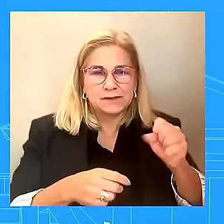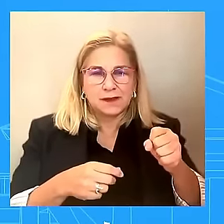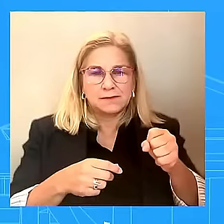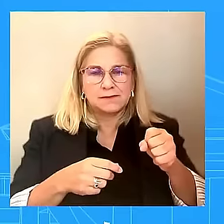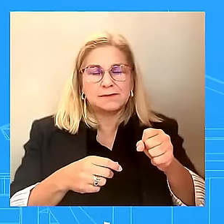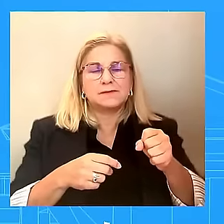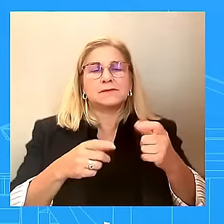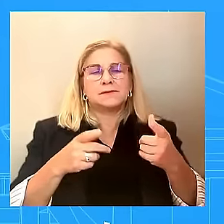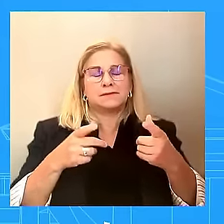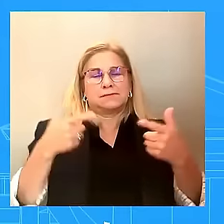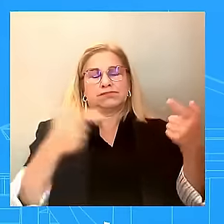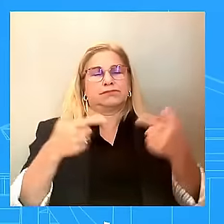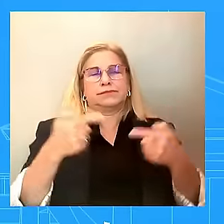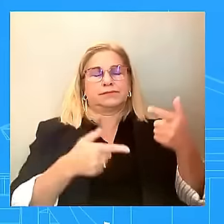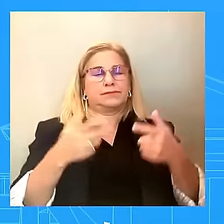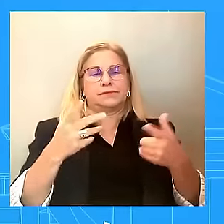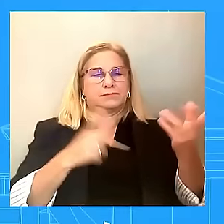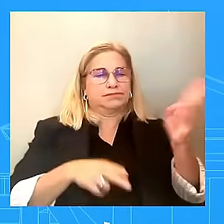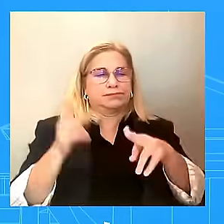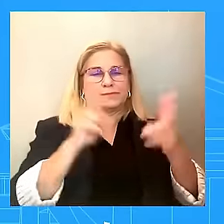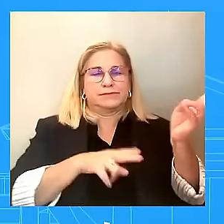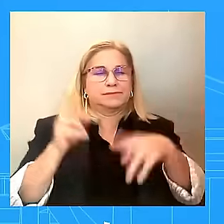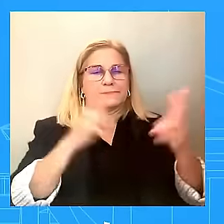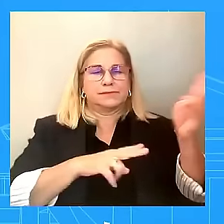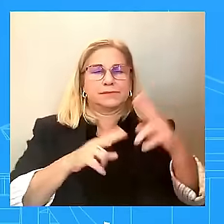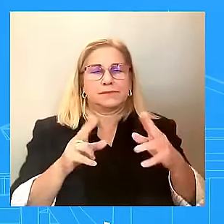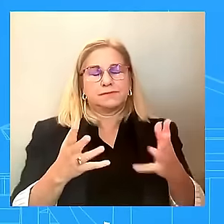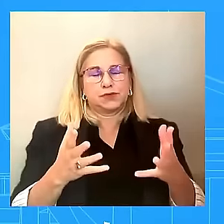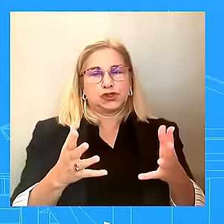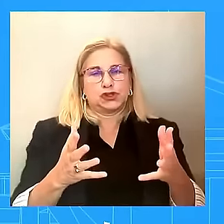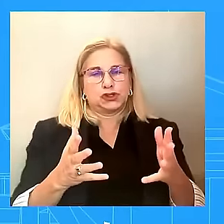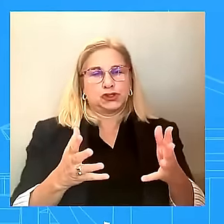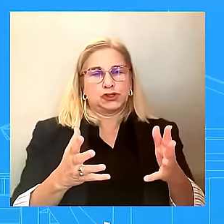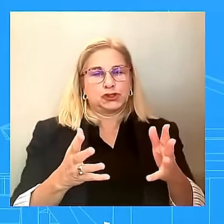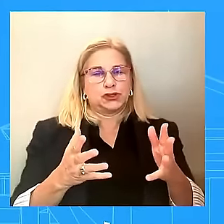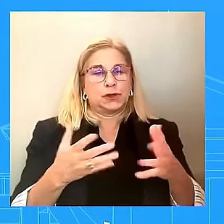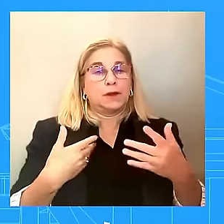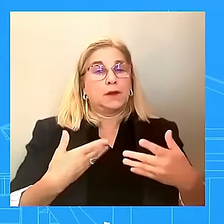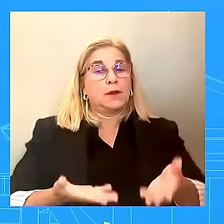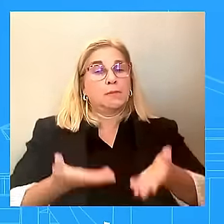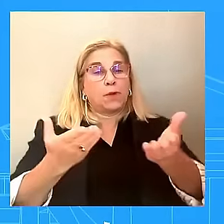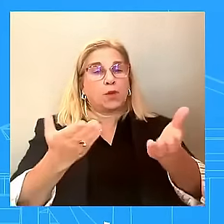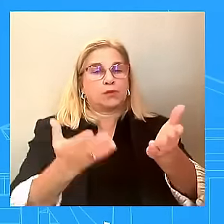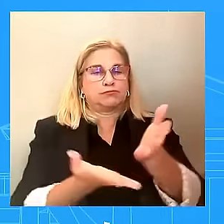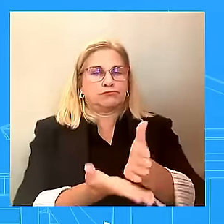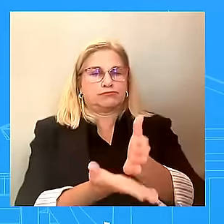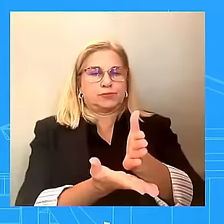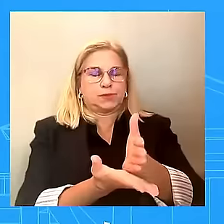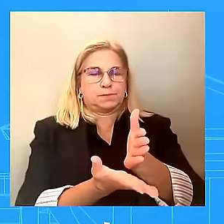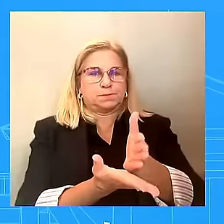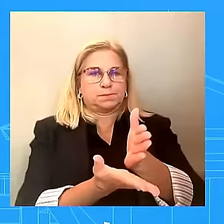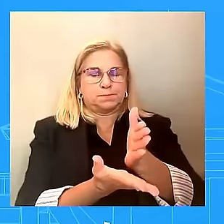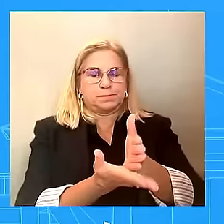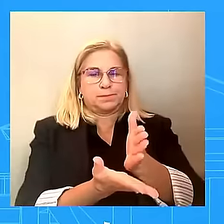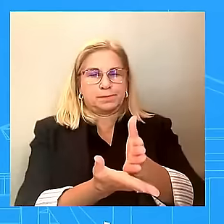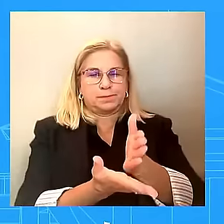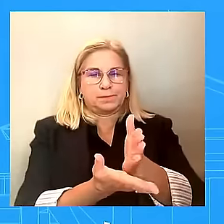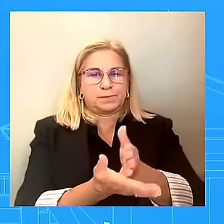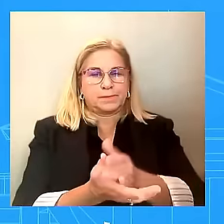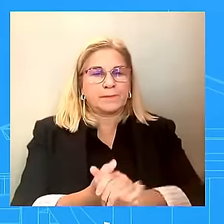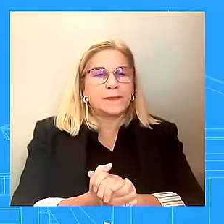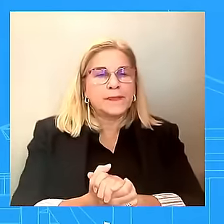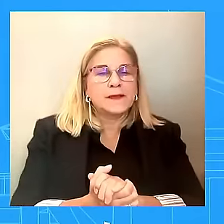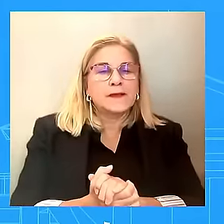so we want to certainly see that move forward and those discussions continue in New York with our teams. And you've made that abundantly